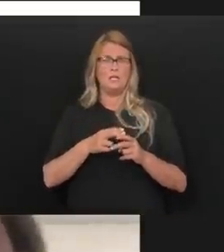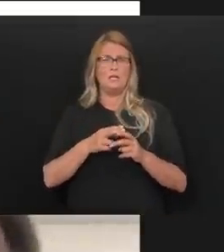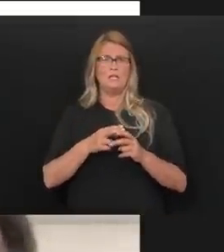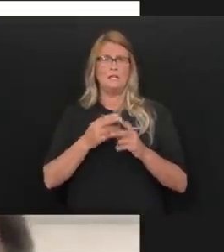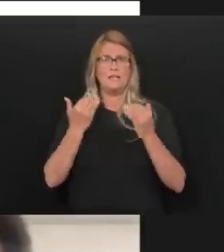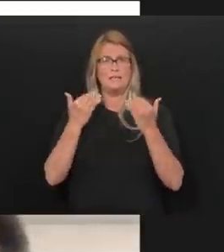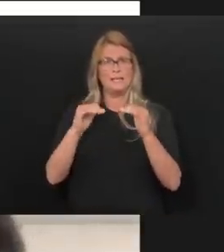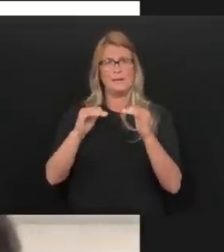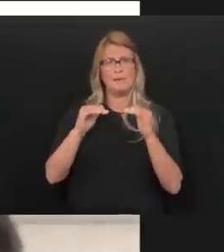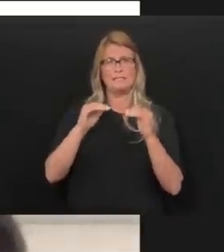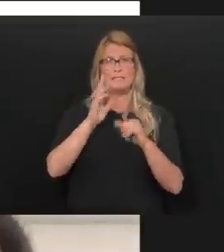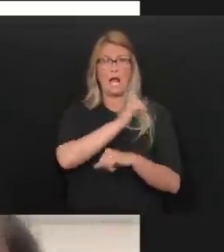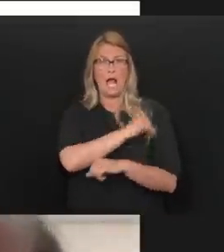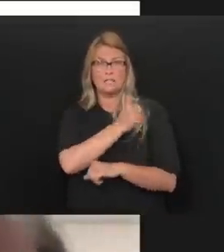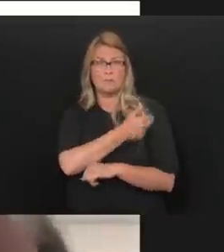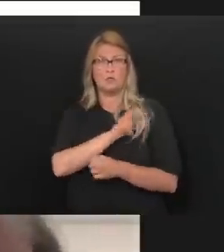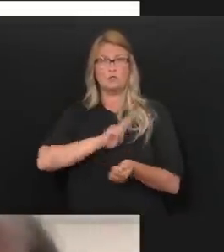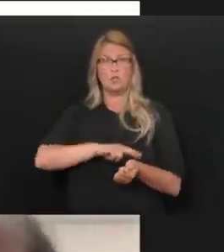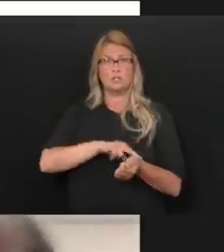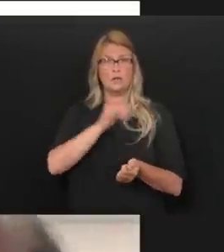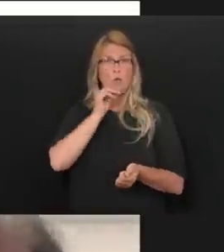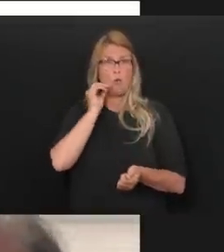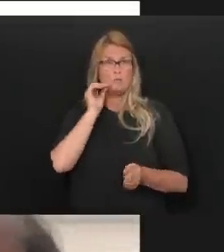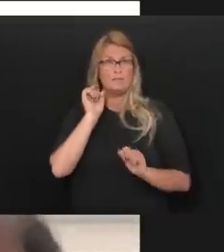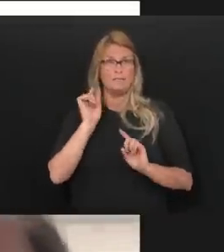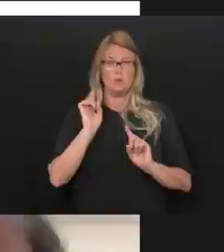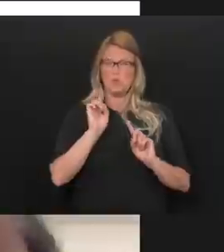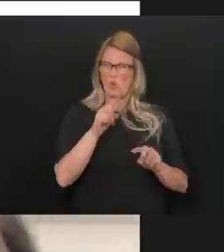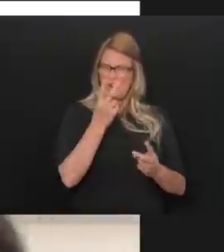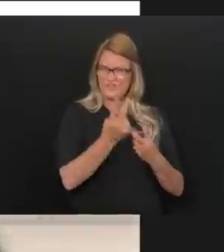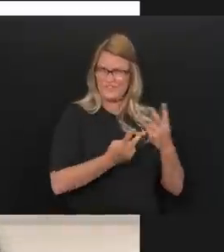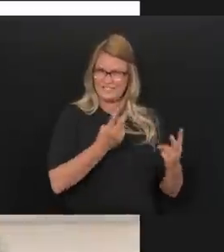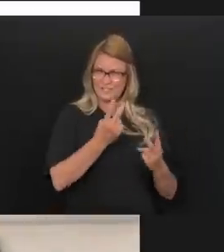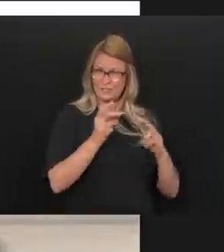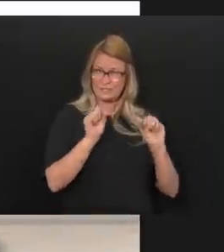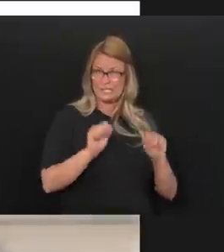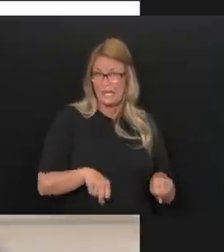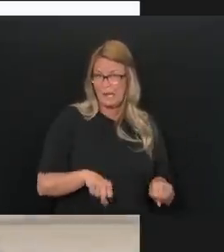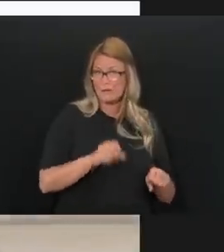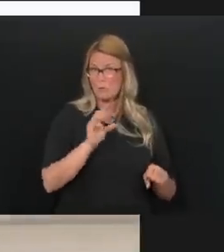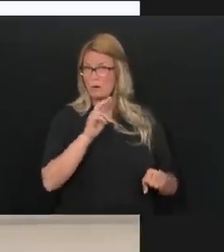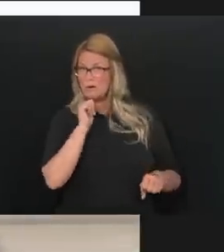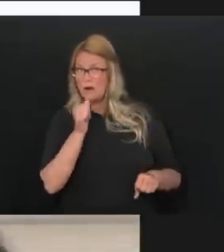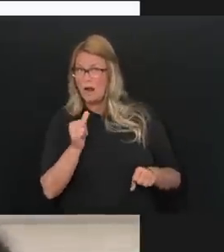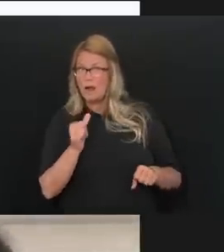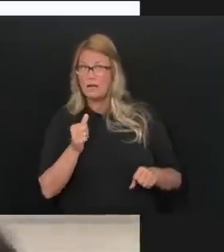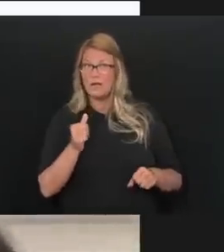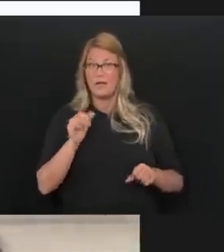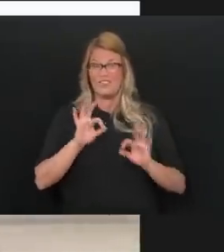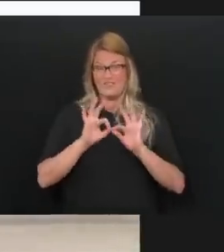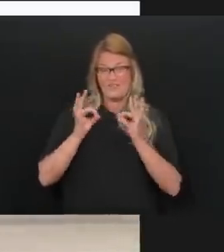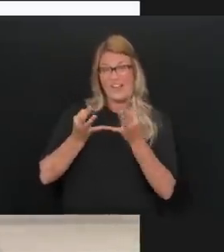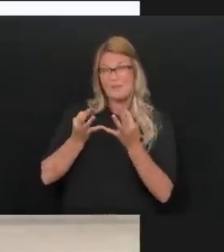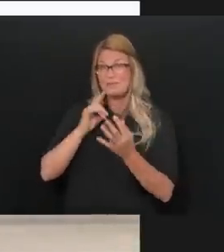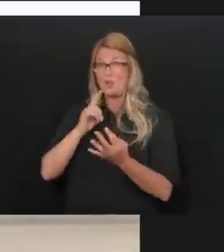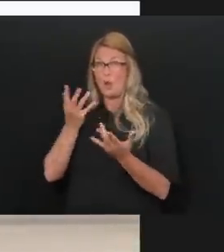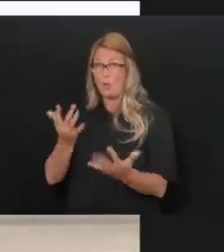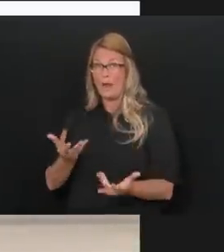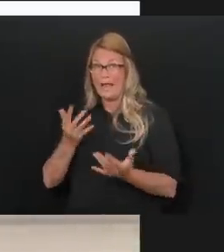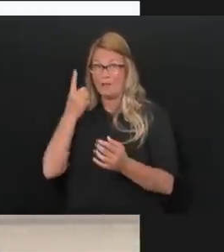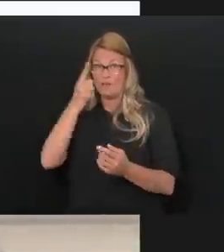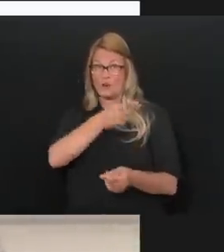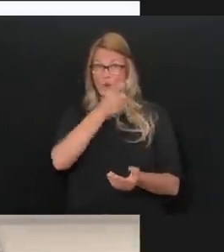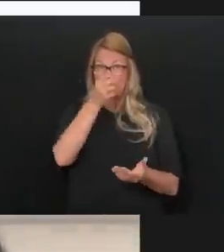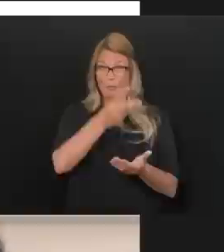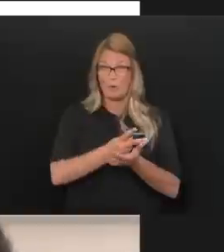as far as visitations? I know you said you'd be looking at them. So many families are waiting for the green light. And if you could give something